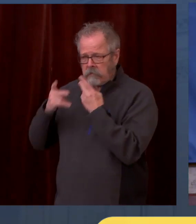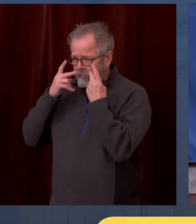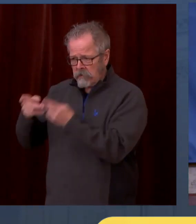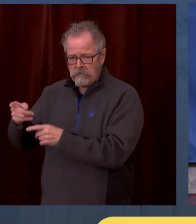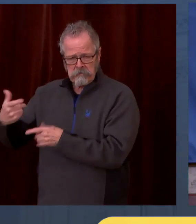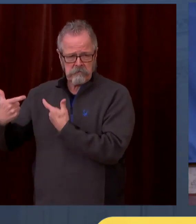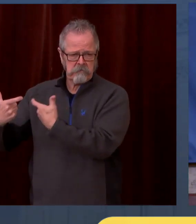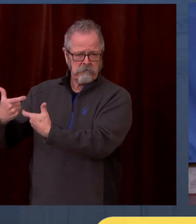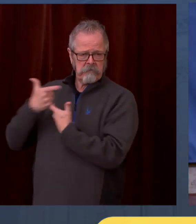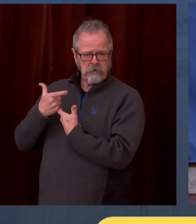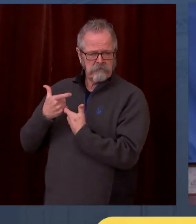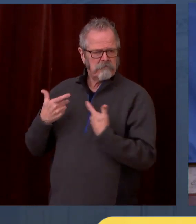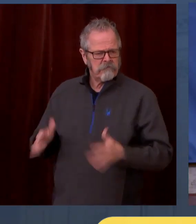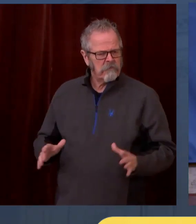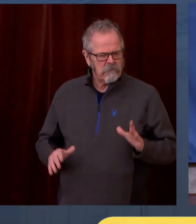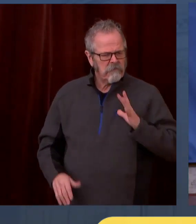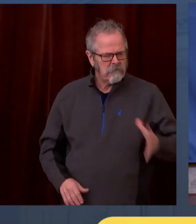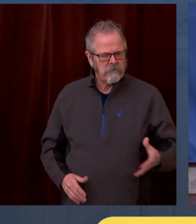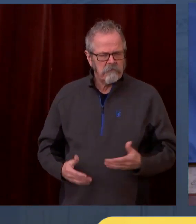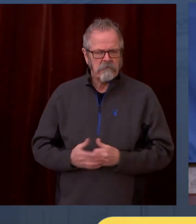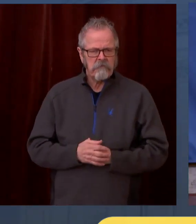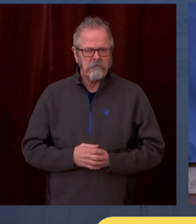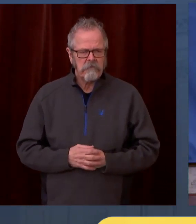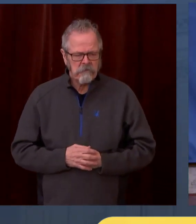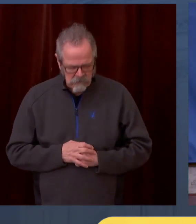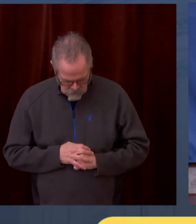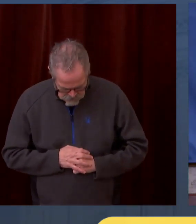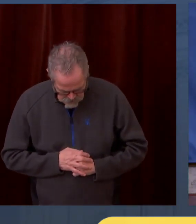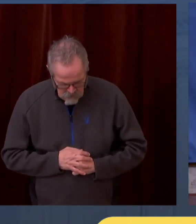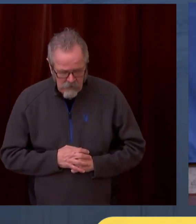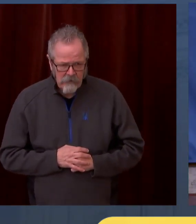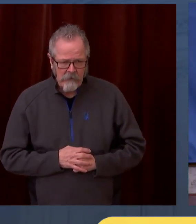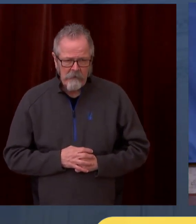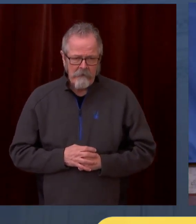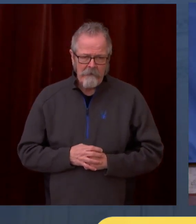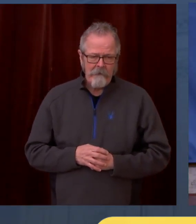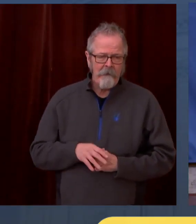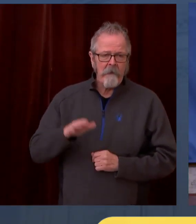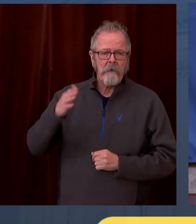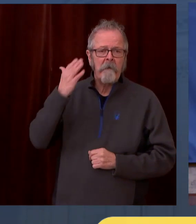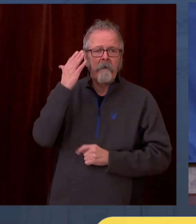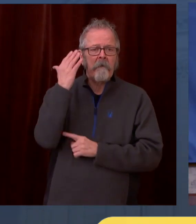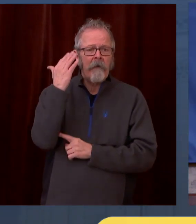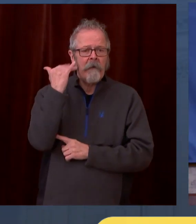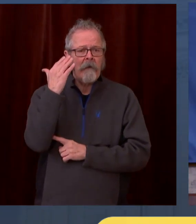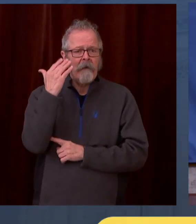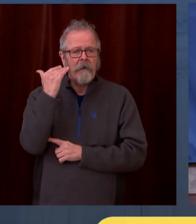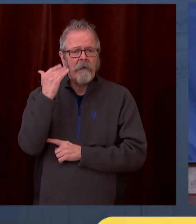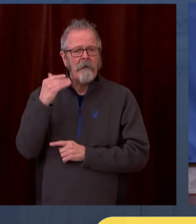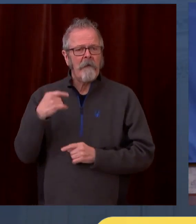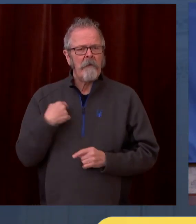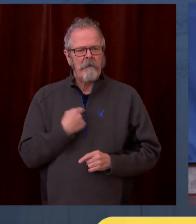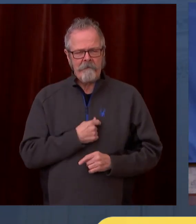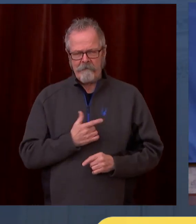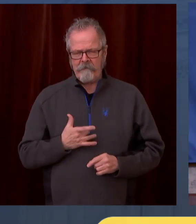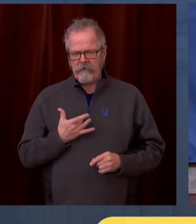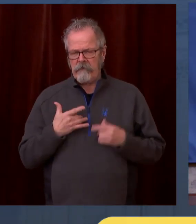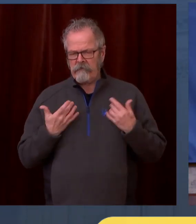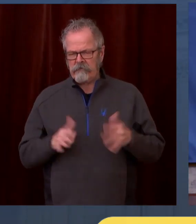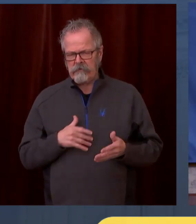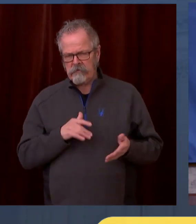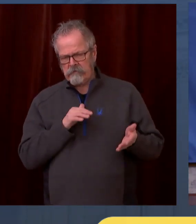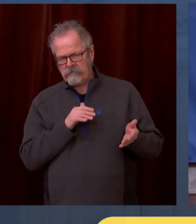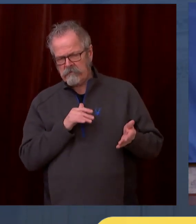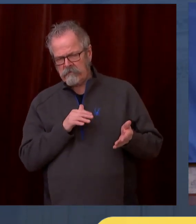her in indoors. And the reason for this is we believe there's substantial confidence that these vaccines reduce